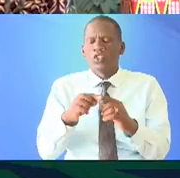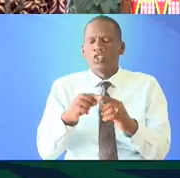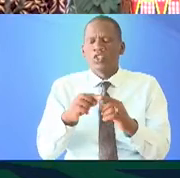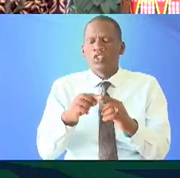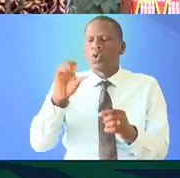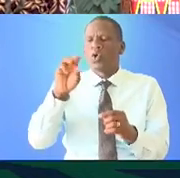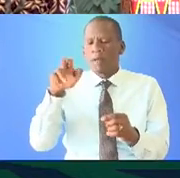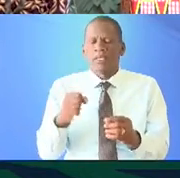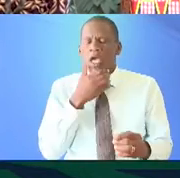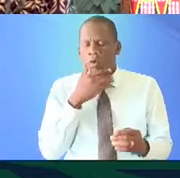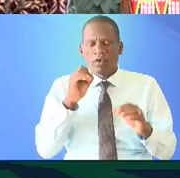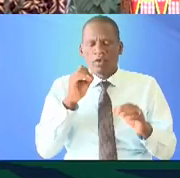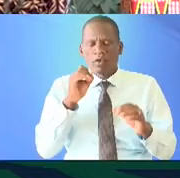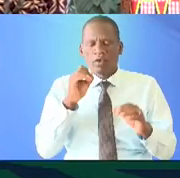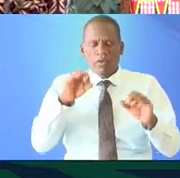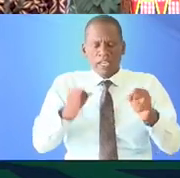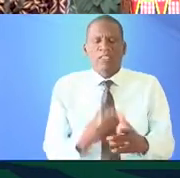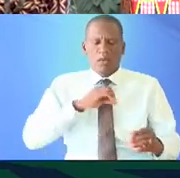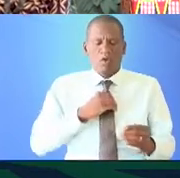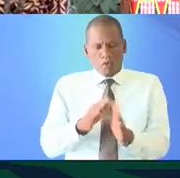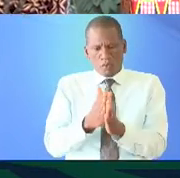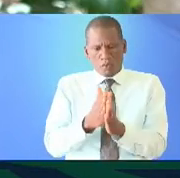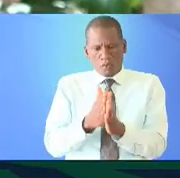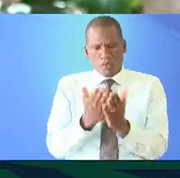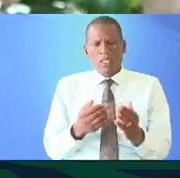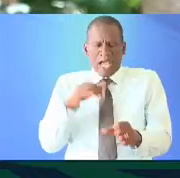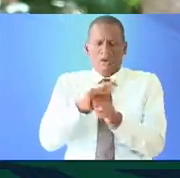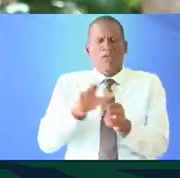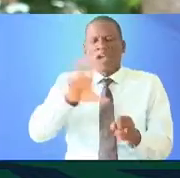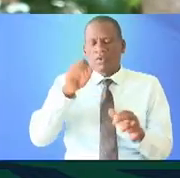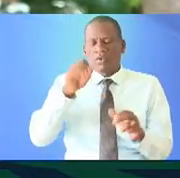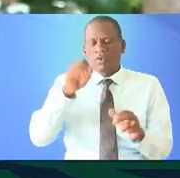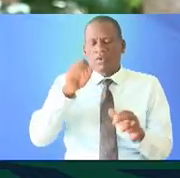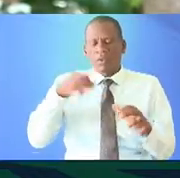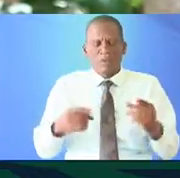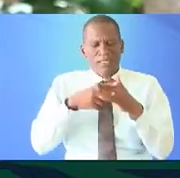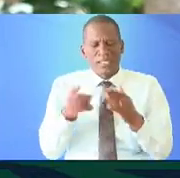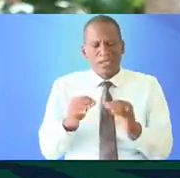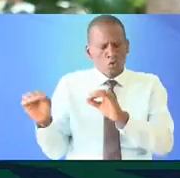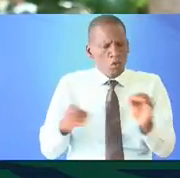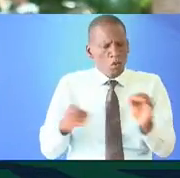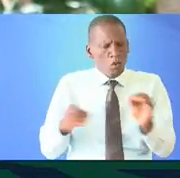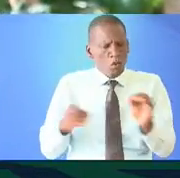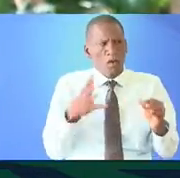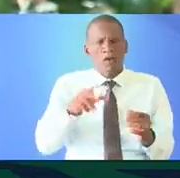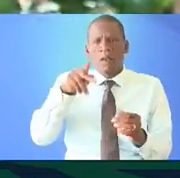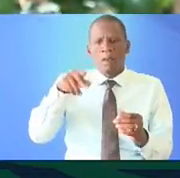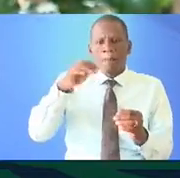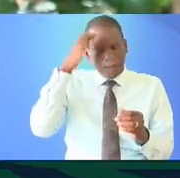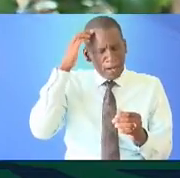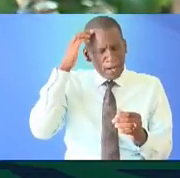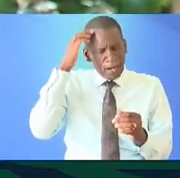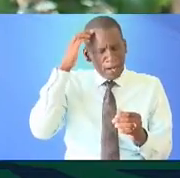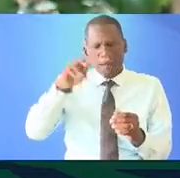Roman script and I wonder if we could create our own script I know I saw a lot of Africans beginning to jump off Black Panther and